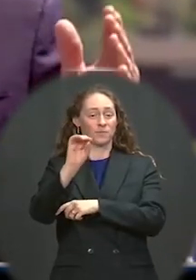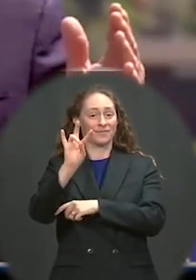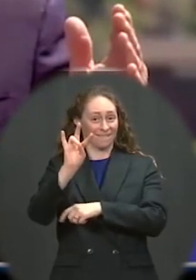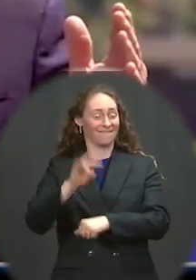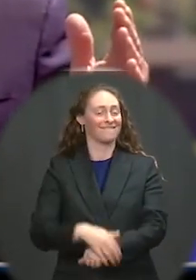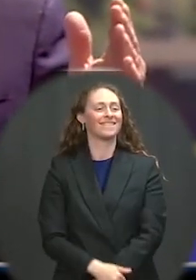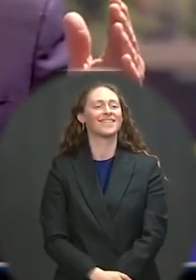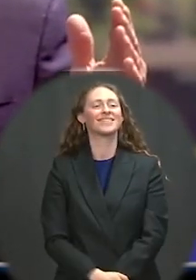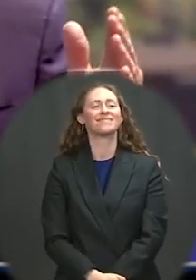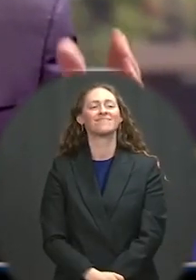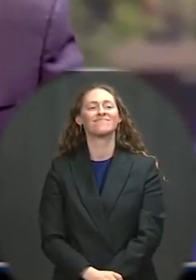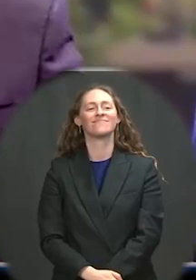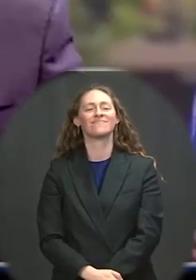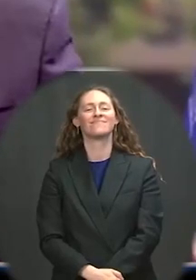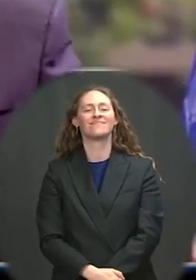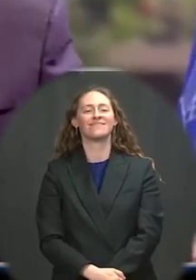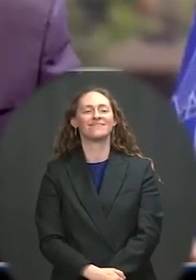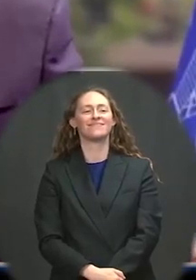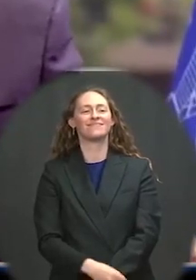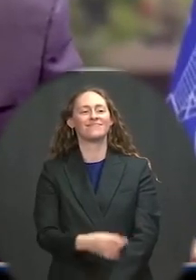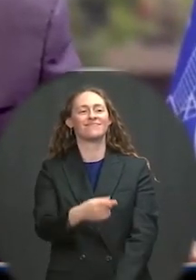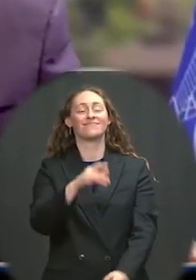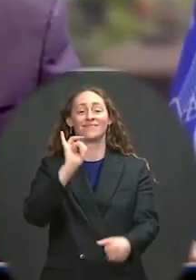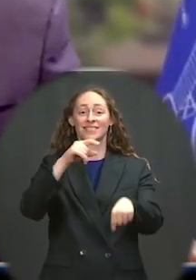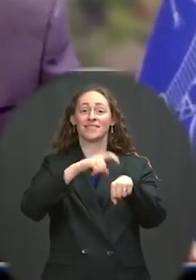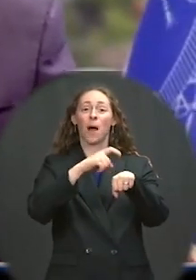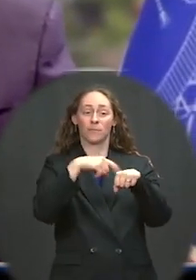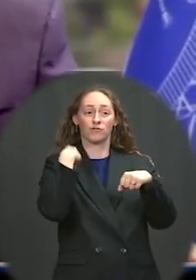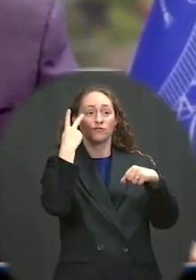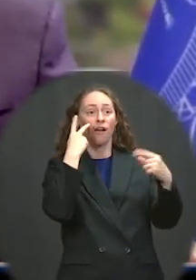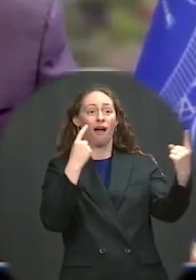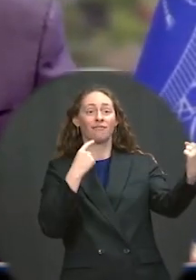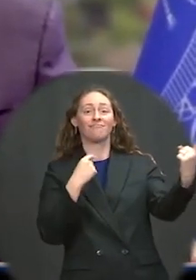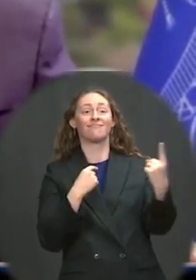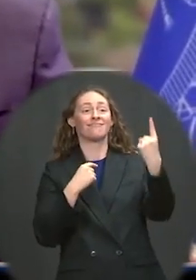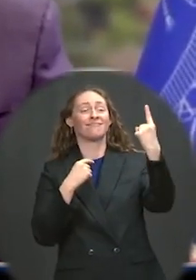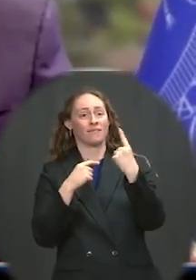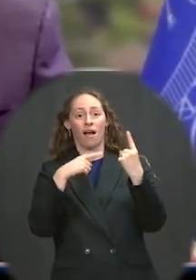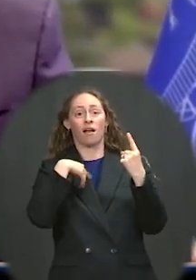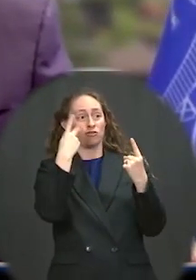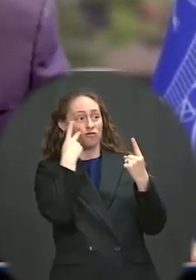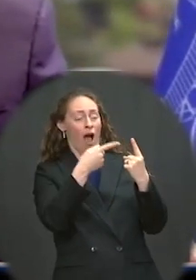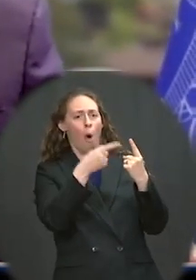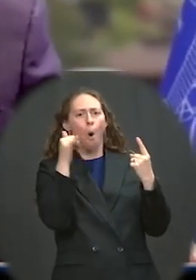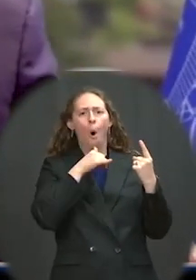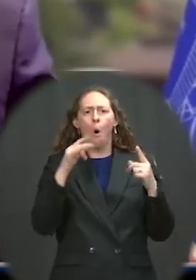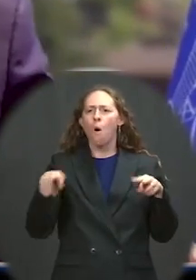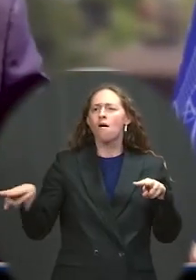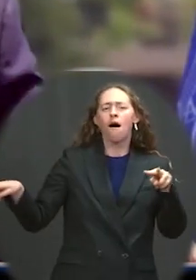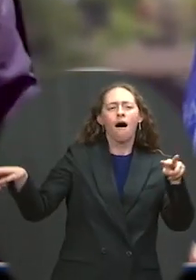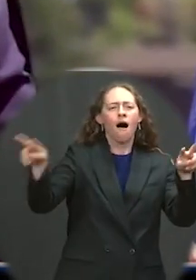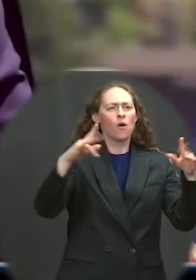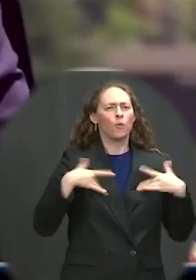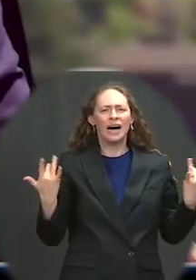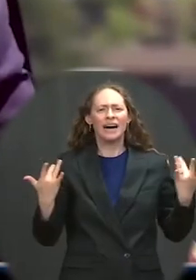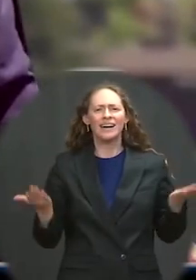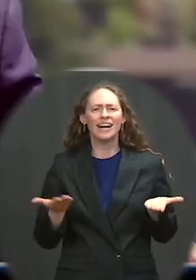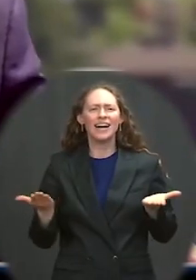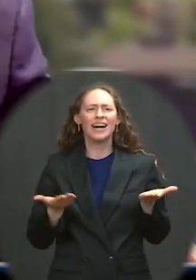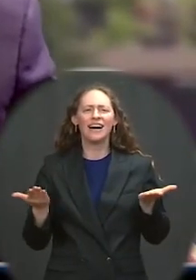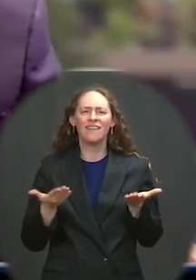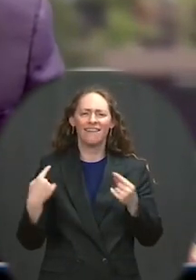up like a candle. She's so excited being back here. She's an outstanding reflection of this institution. And Admiral Kelly, want to congratulate